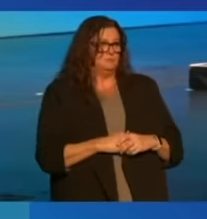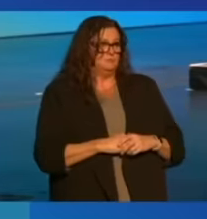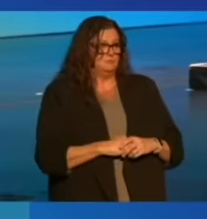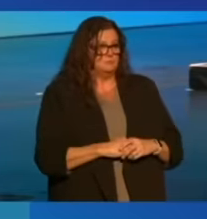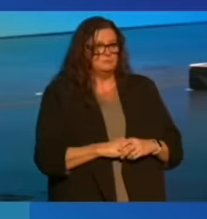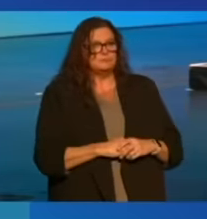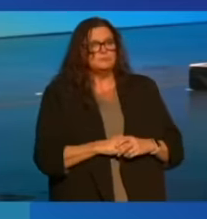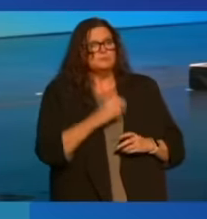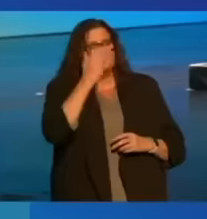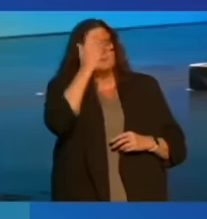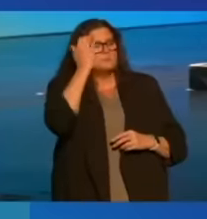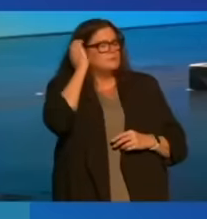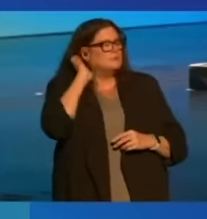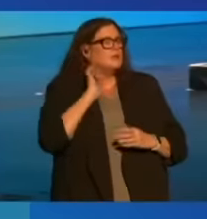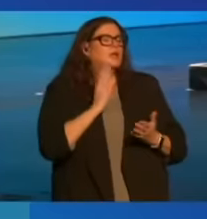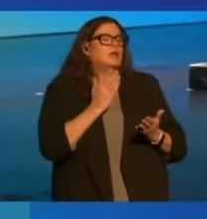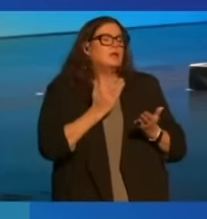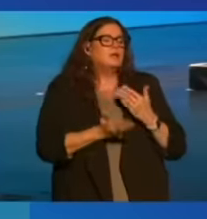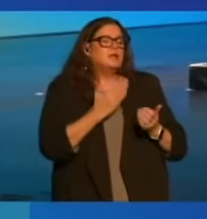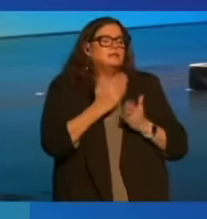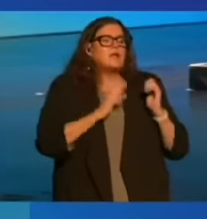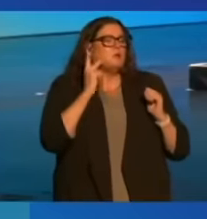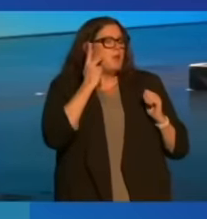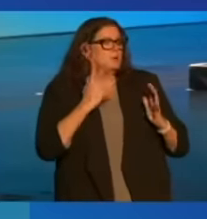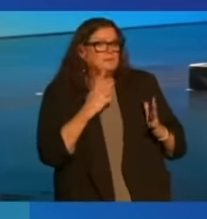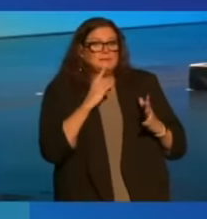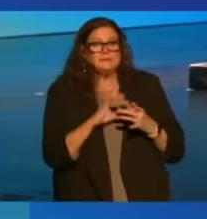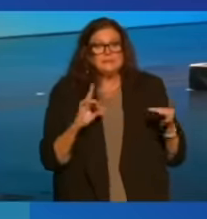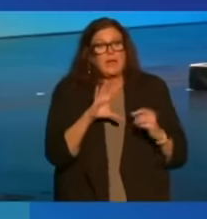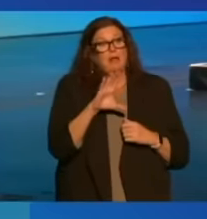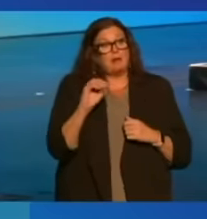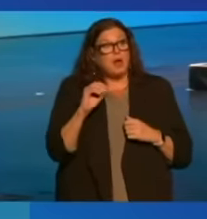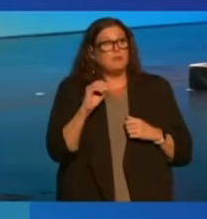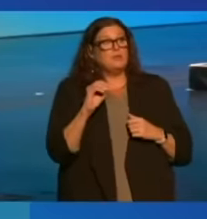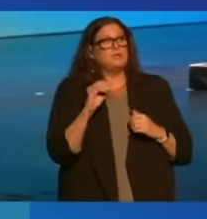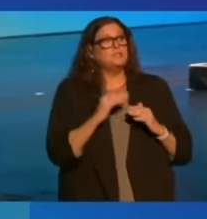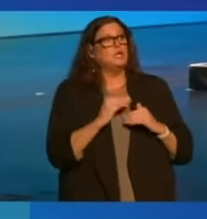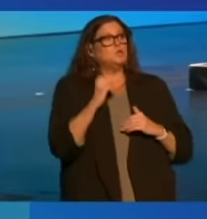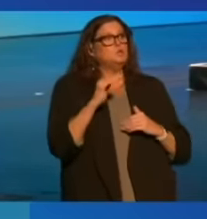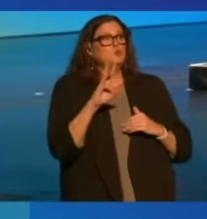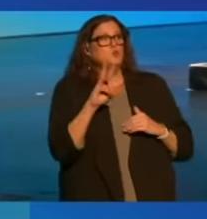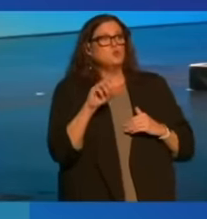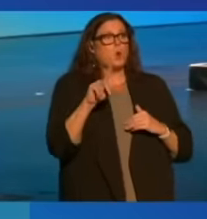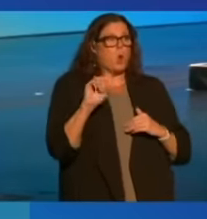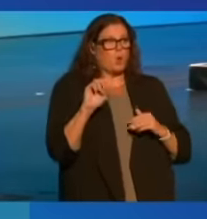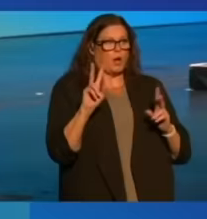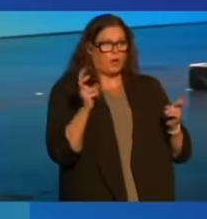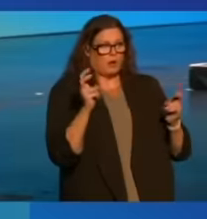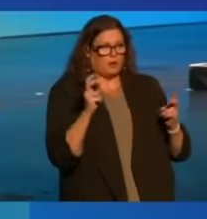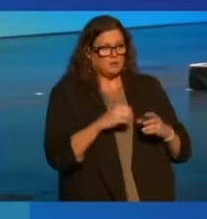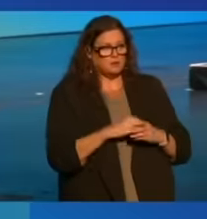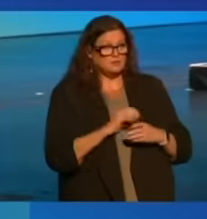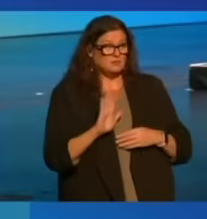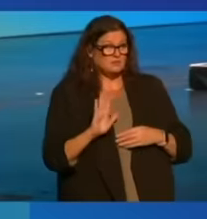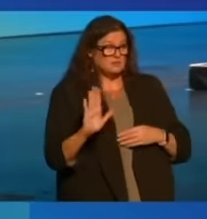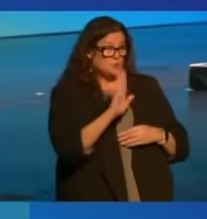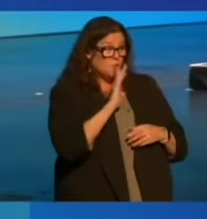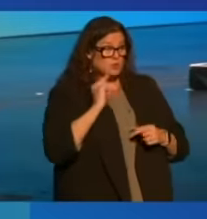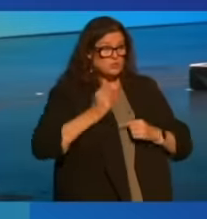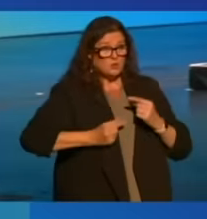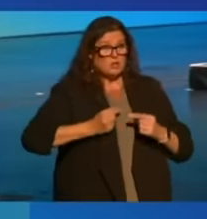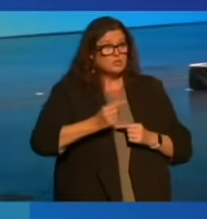And despite what some politicians might say about companies acting too woke, your generation